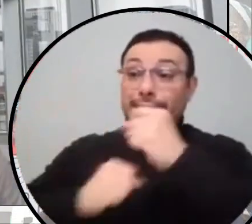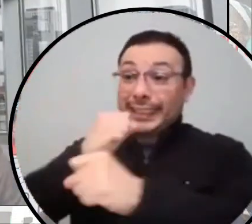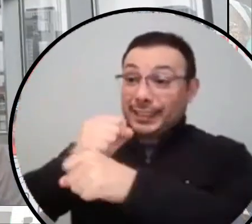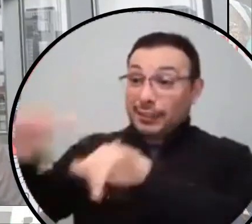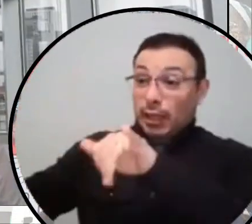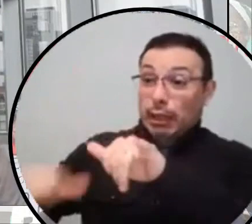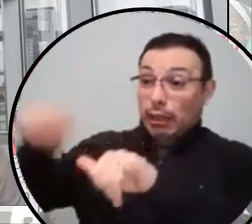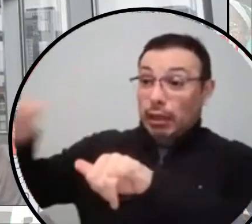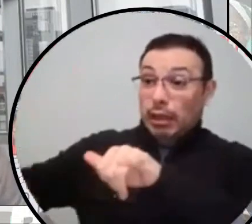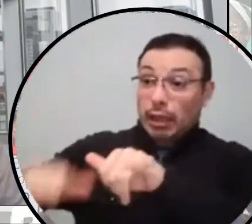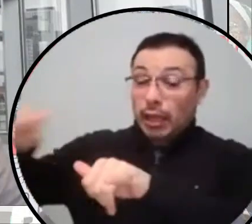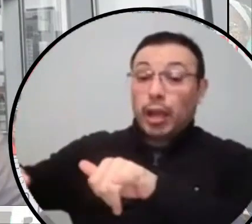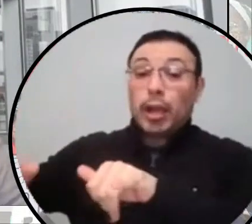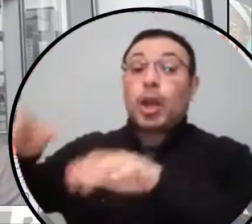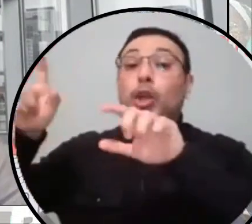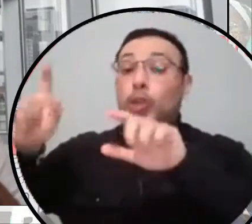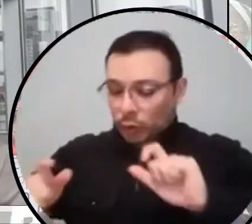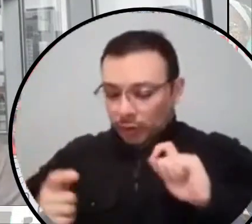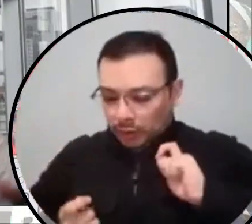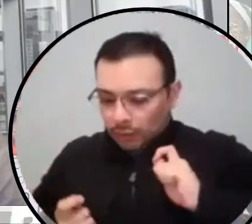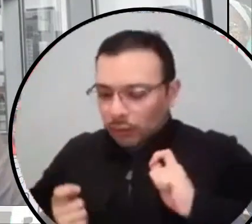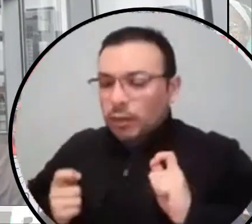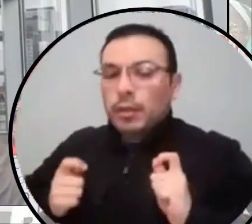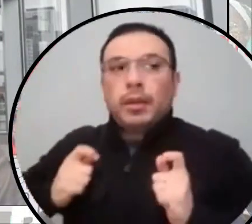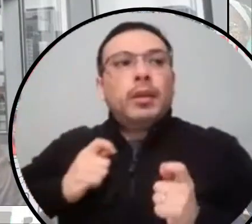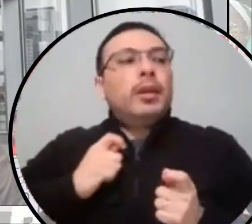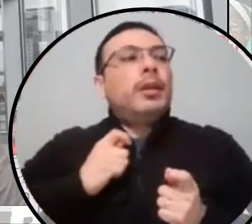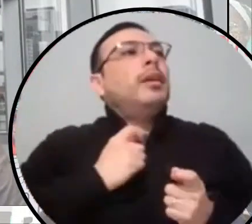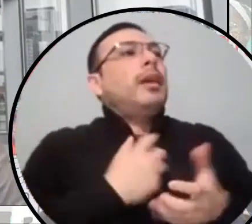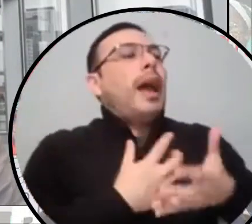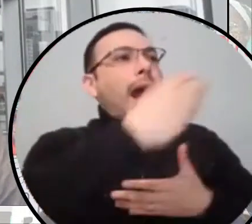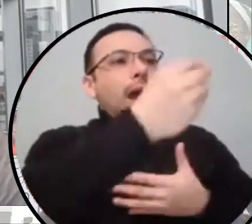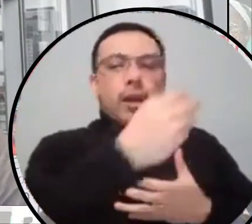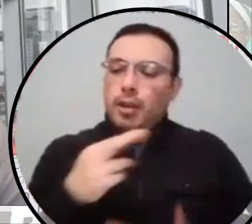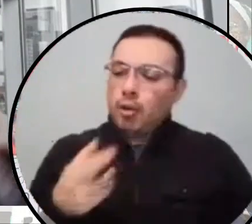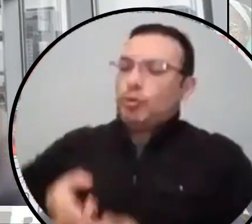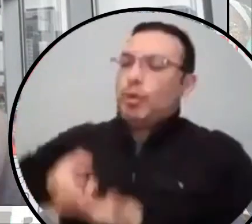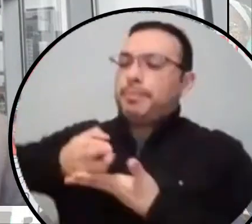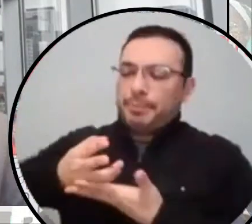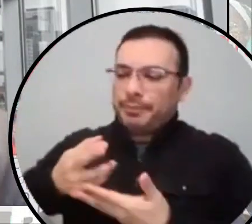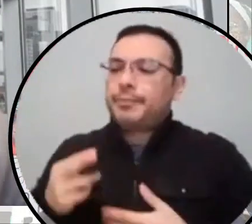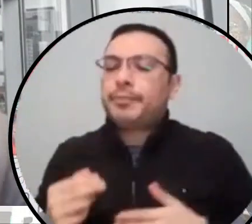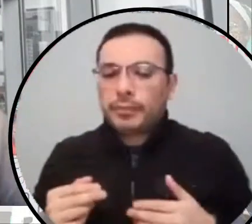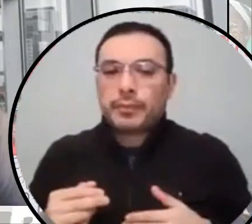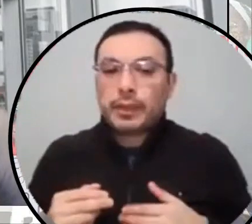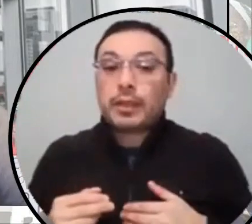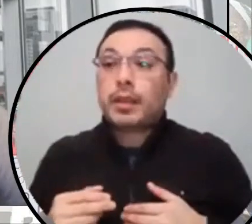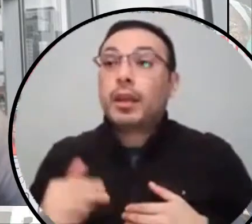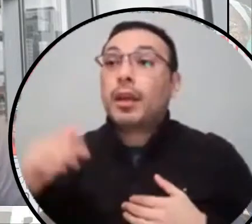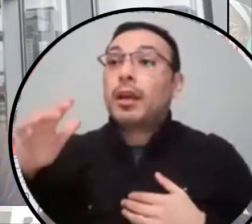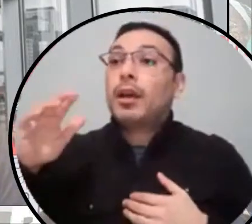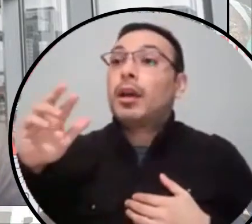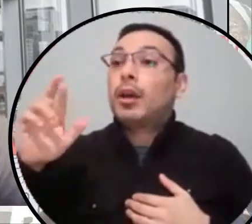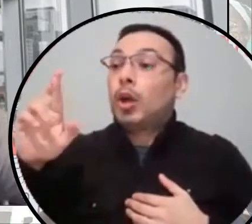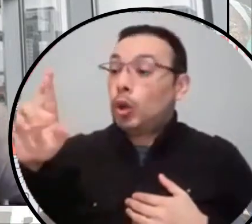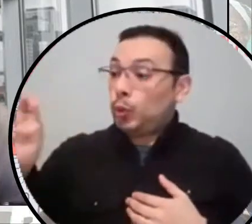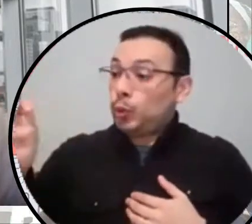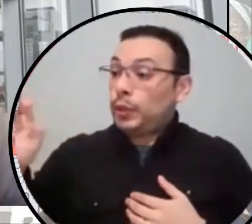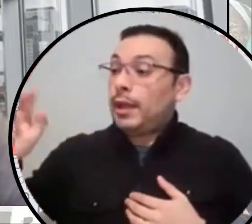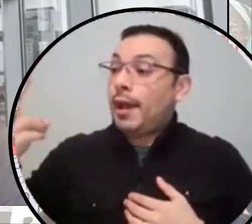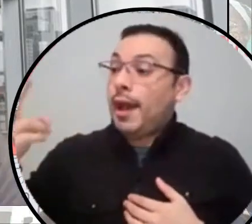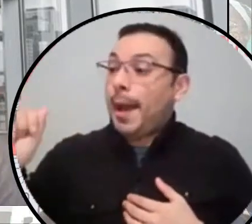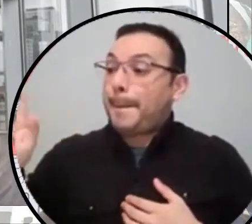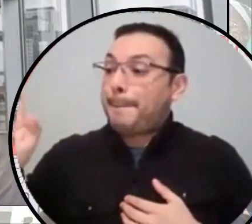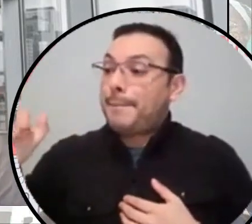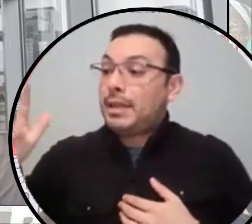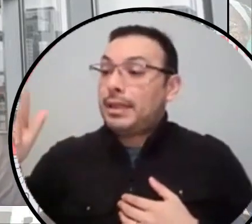Uh, that's the assumption. So you go on, a person goes in front of a parole board and the parole board looks at everything the person has accomplished, everything, you